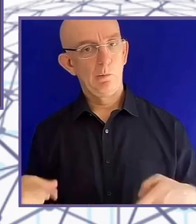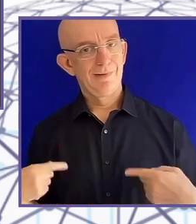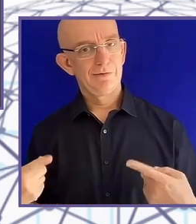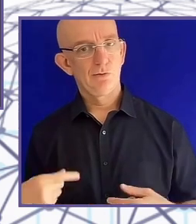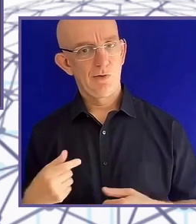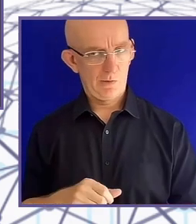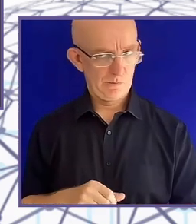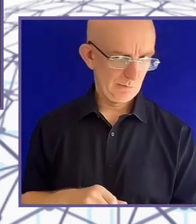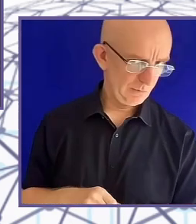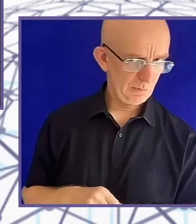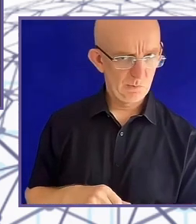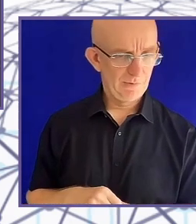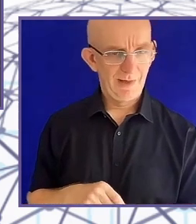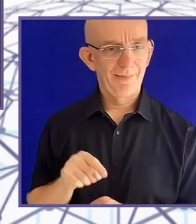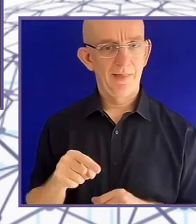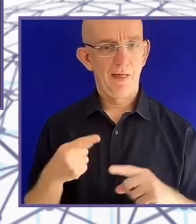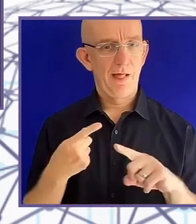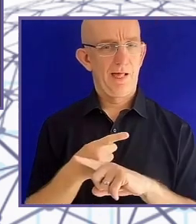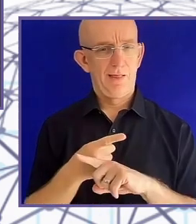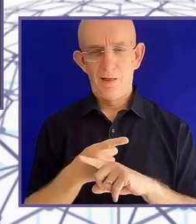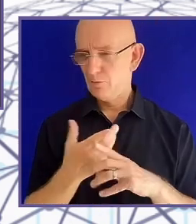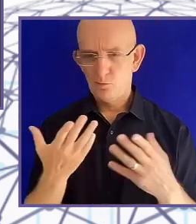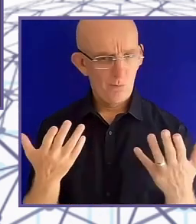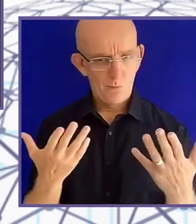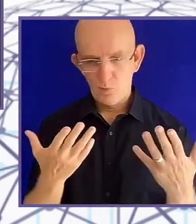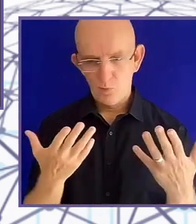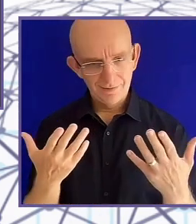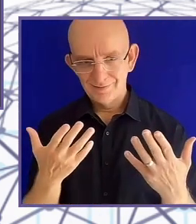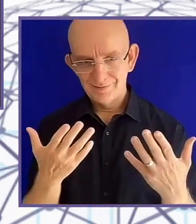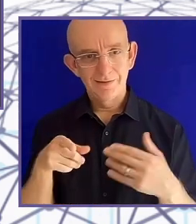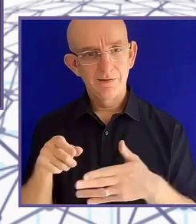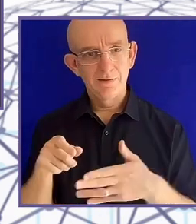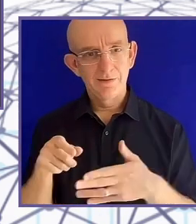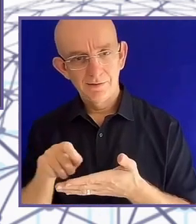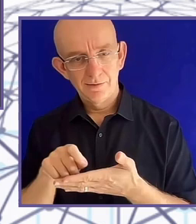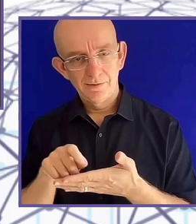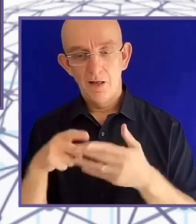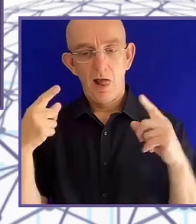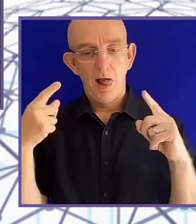time I was very proud of this, how hard it is to push a wheelchair on slopes.